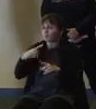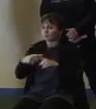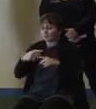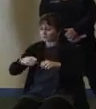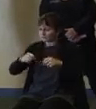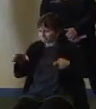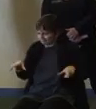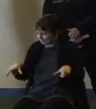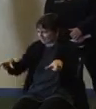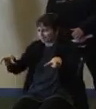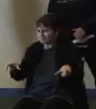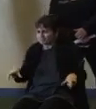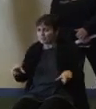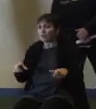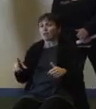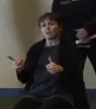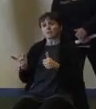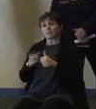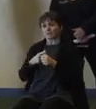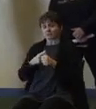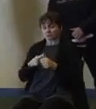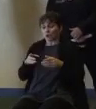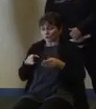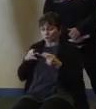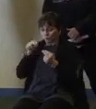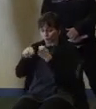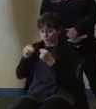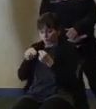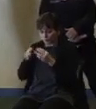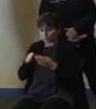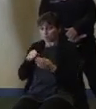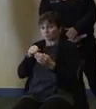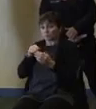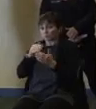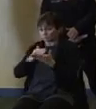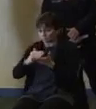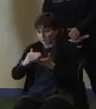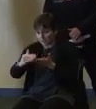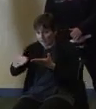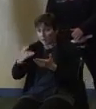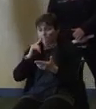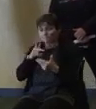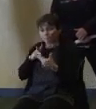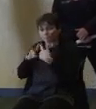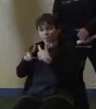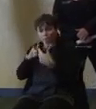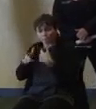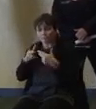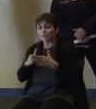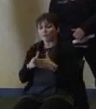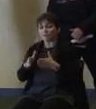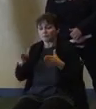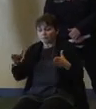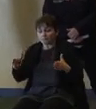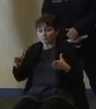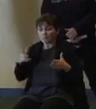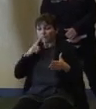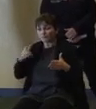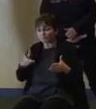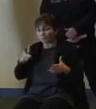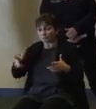a road passable, then get it down to blacktop, then widen the road back out to its safe